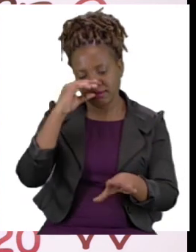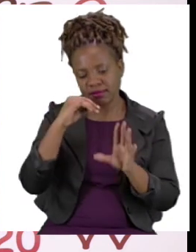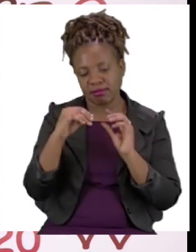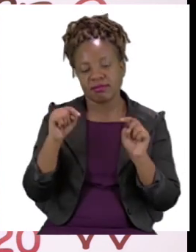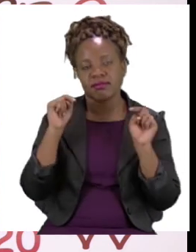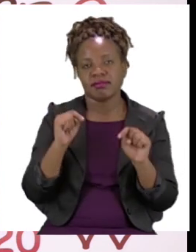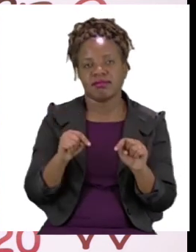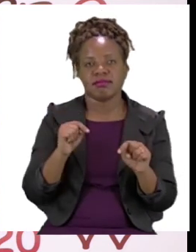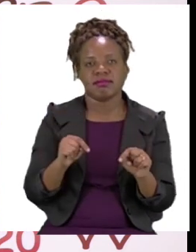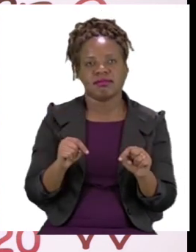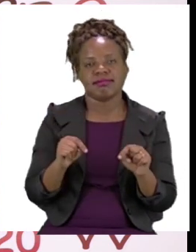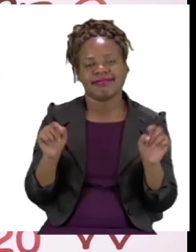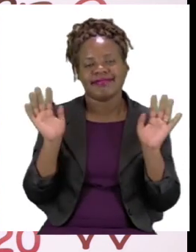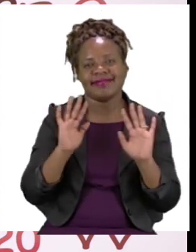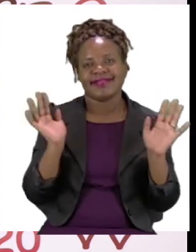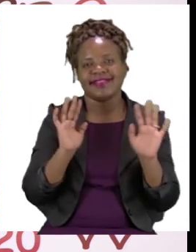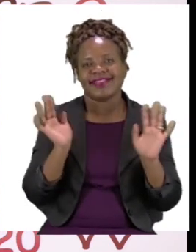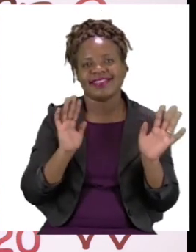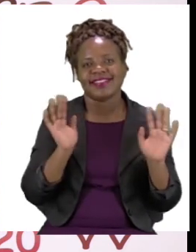and goodbye.